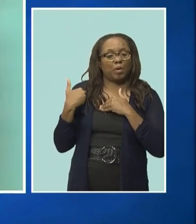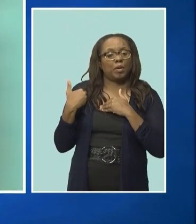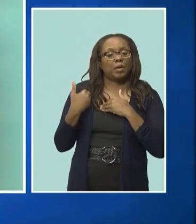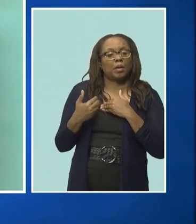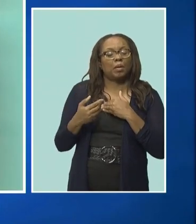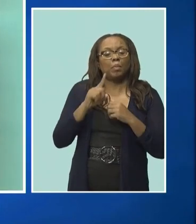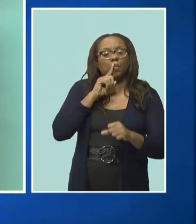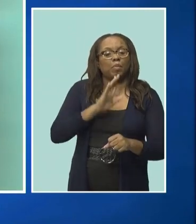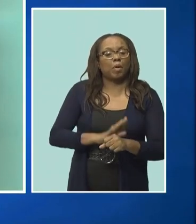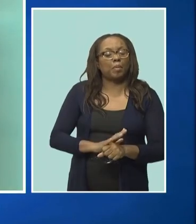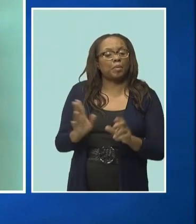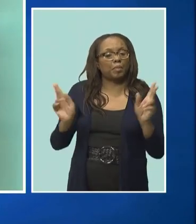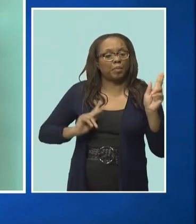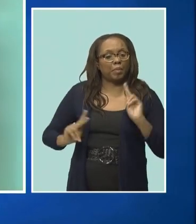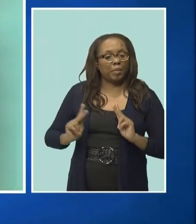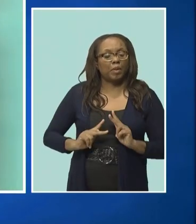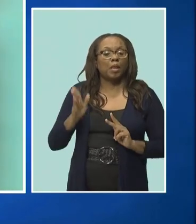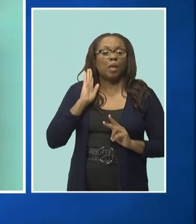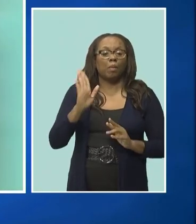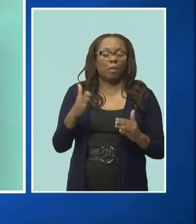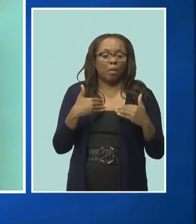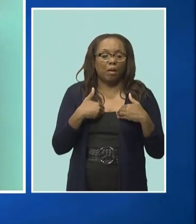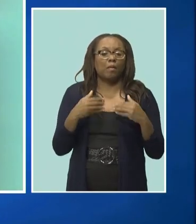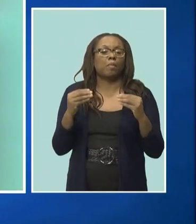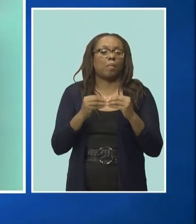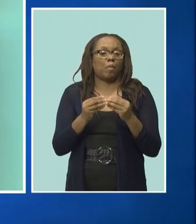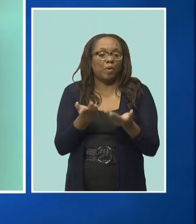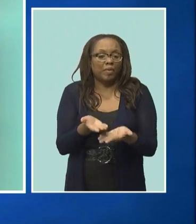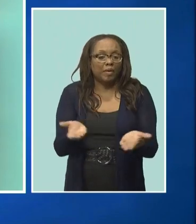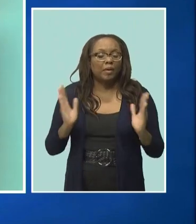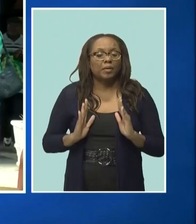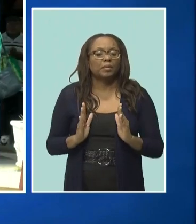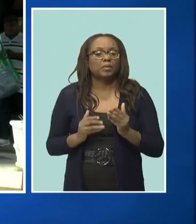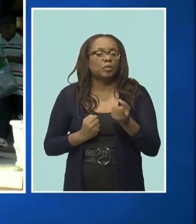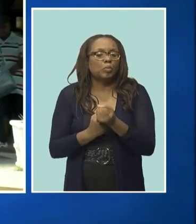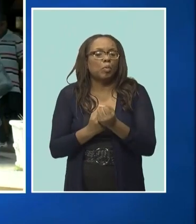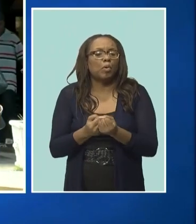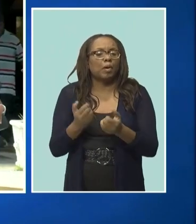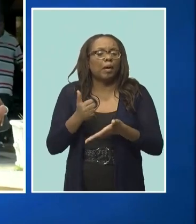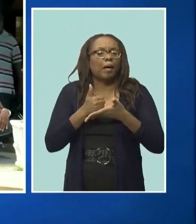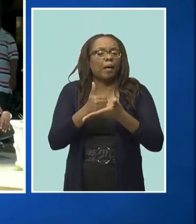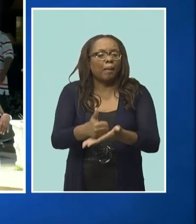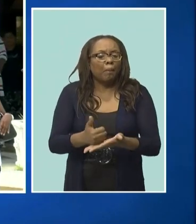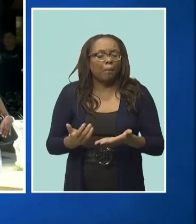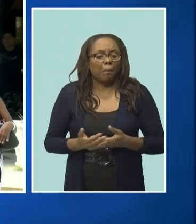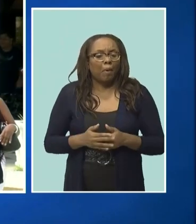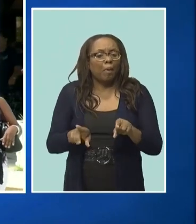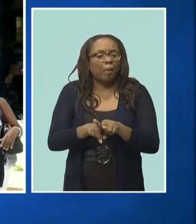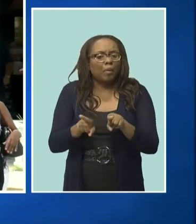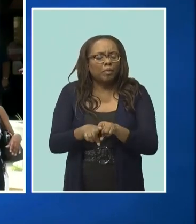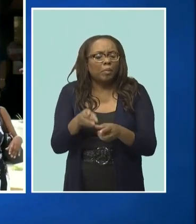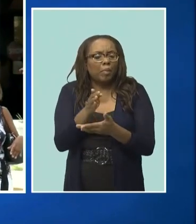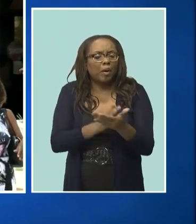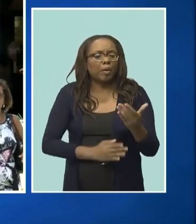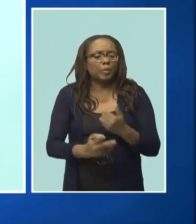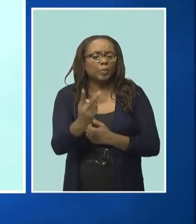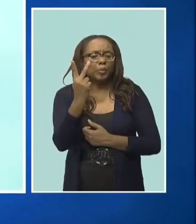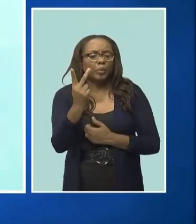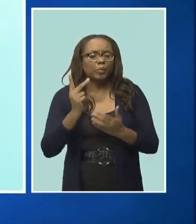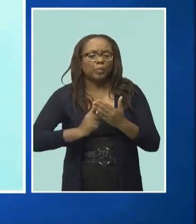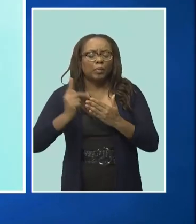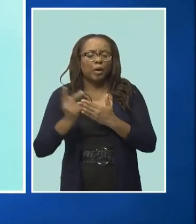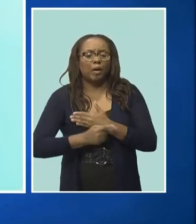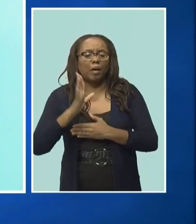assured the public that additional resources have been put in place to address the backlog of cases. She also indicated that phase two of the program